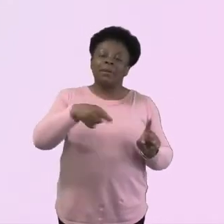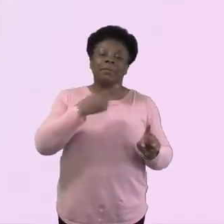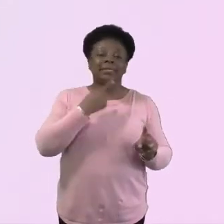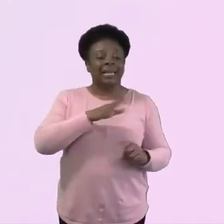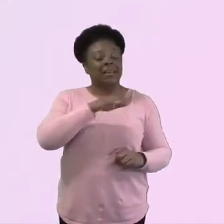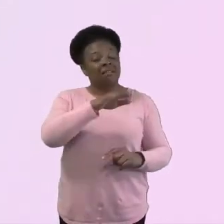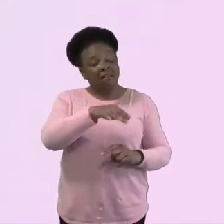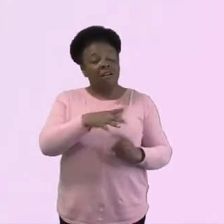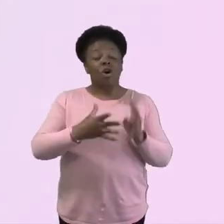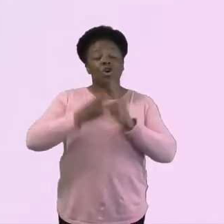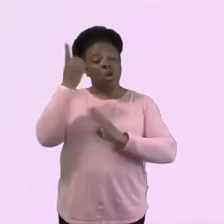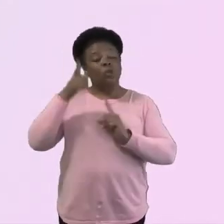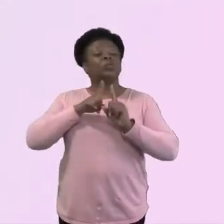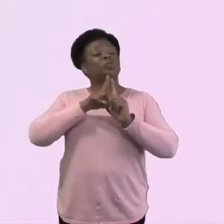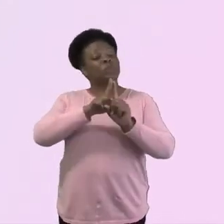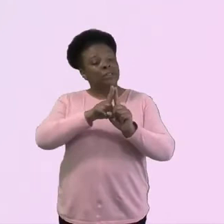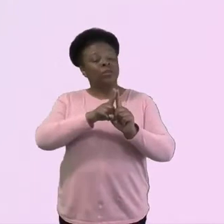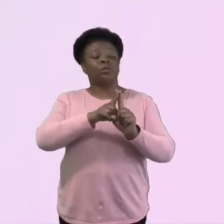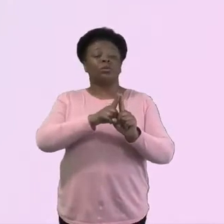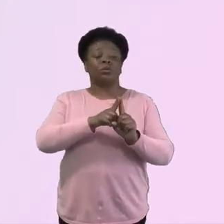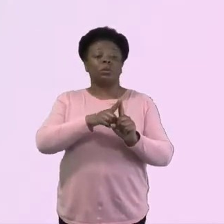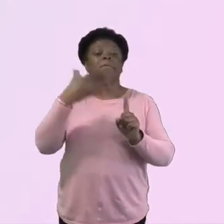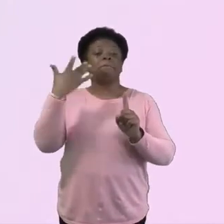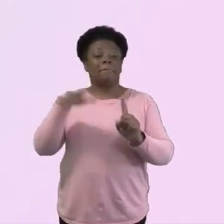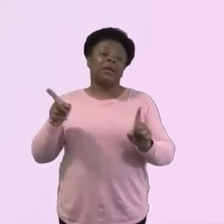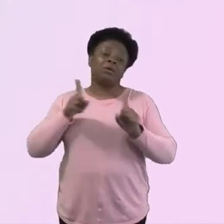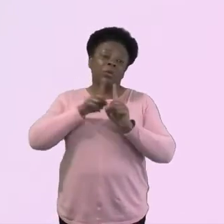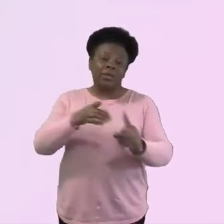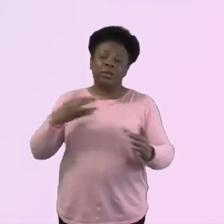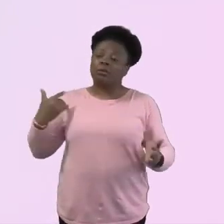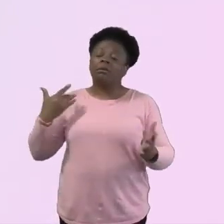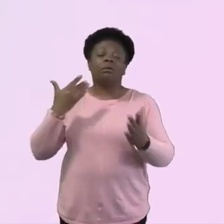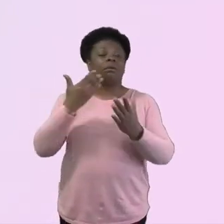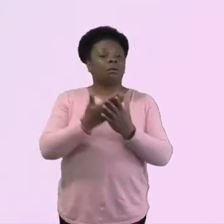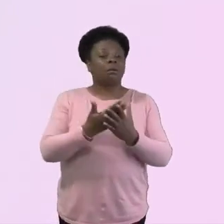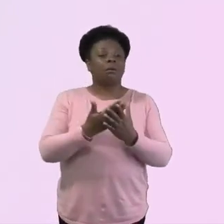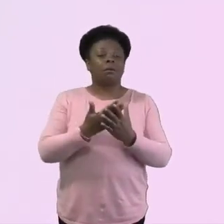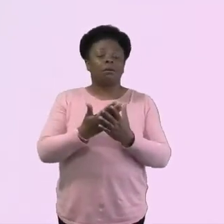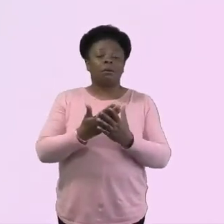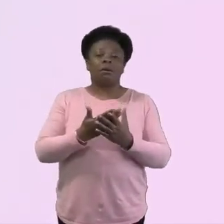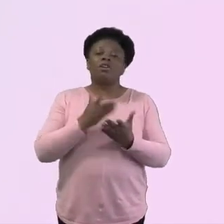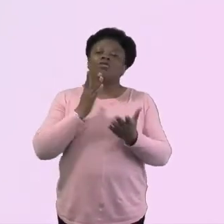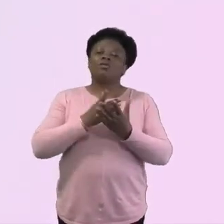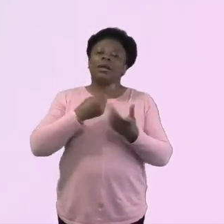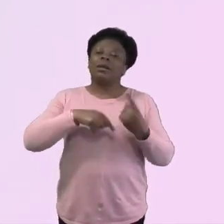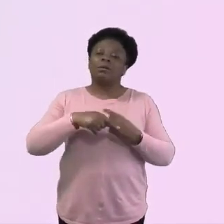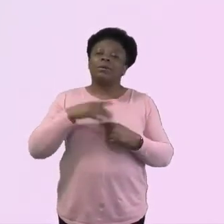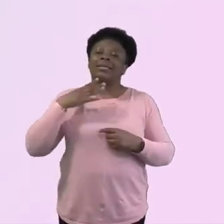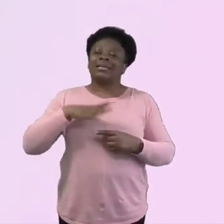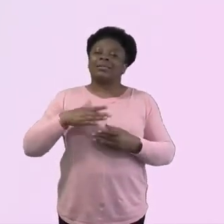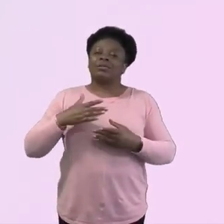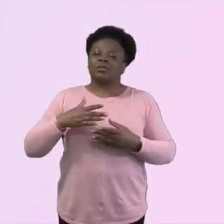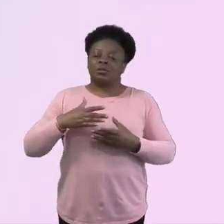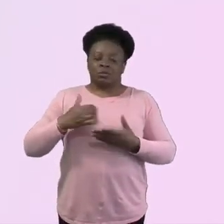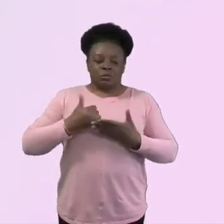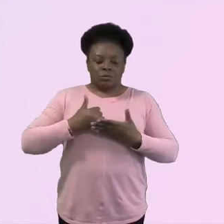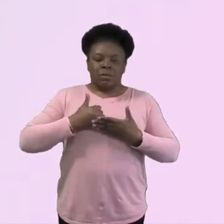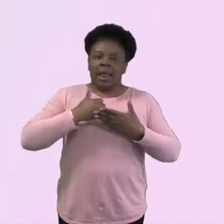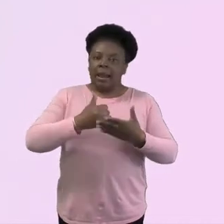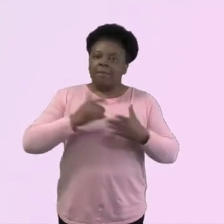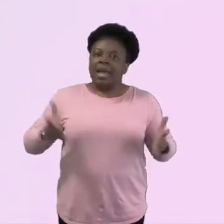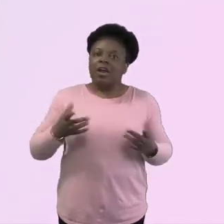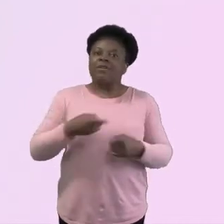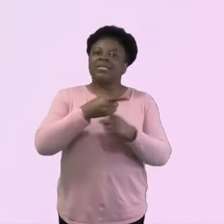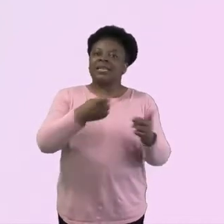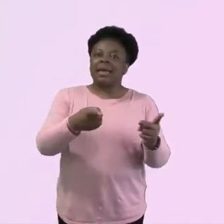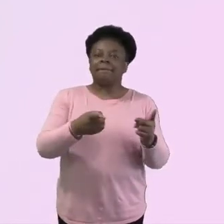this and I think part of that kind of reflecting on the time is moving forward. It kind of, it kind takes some honesty, honesty from us as youth